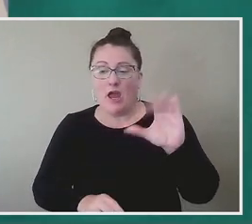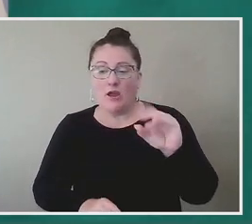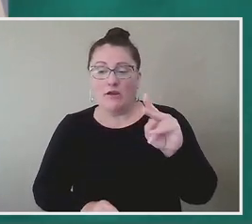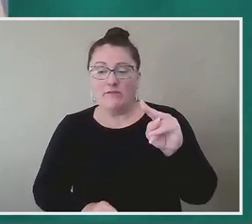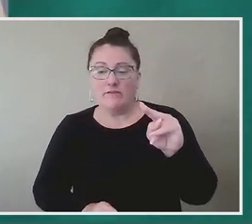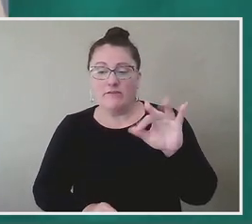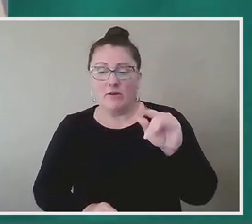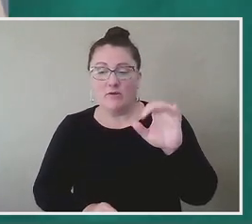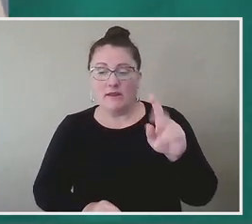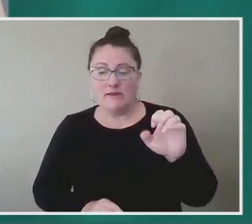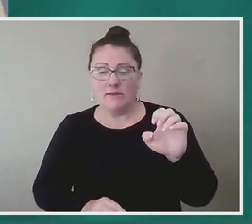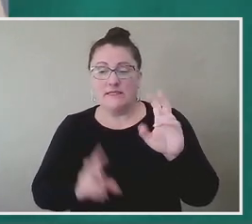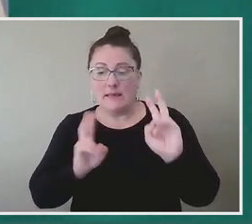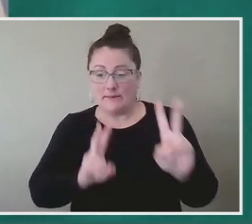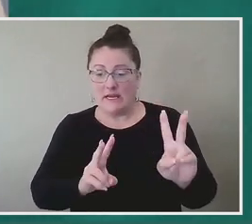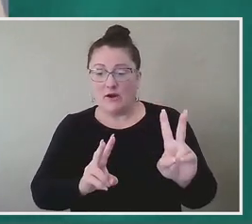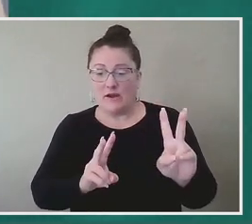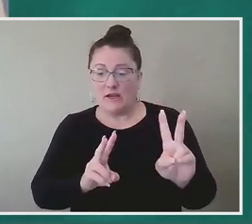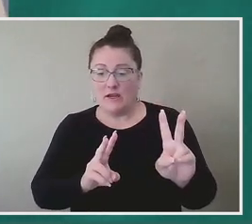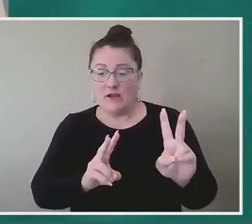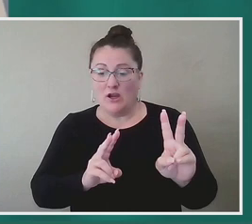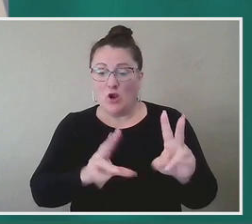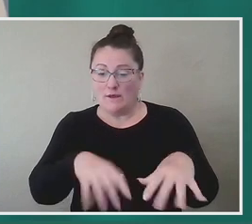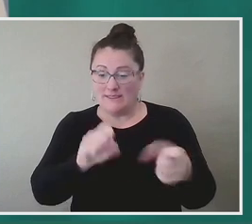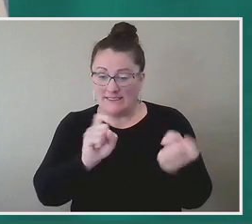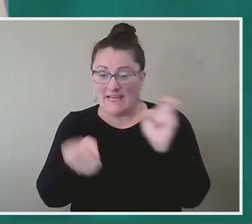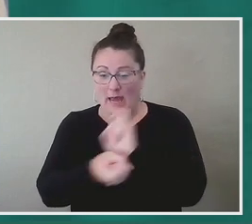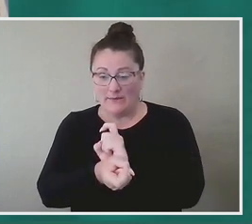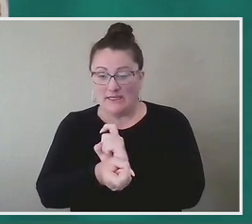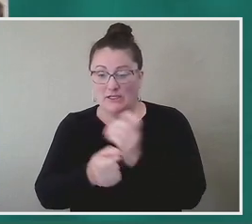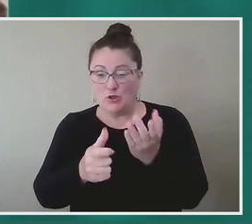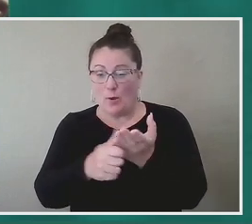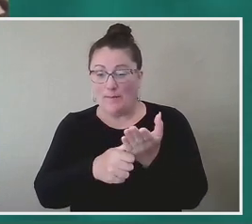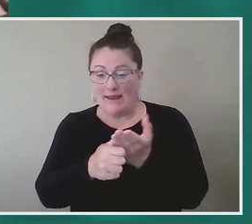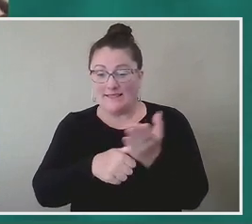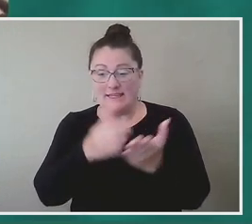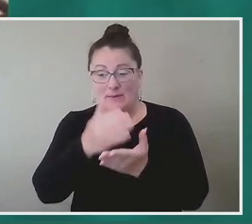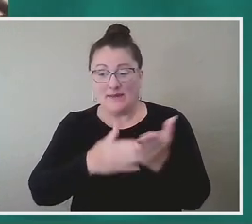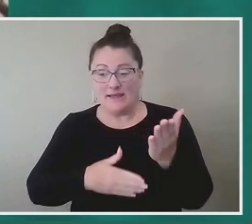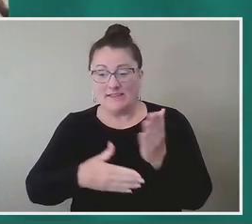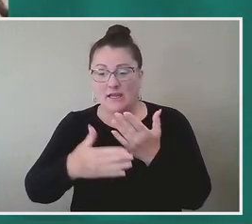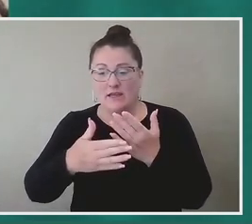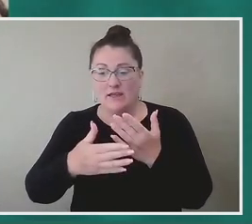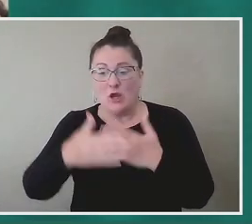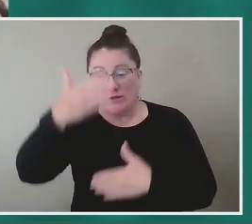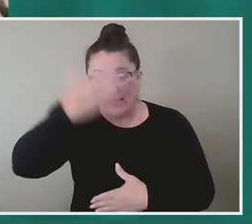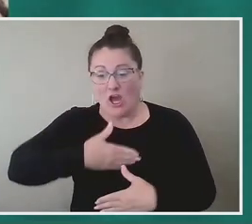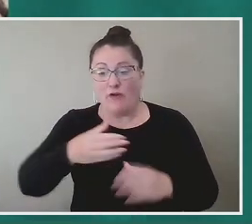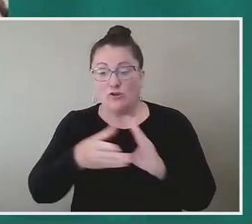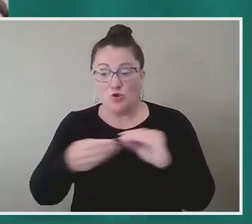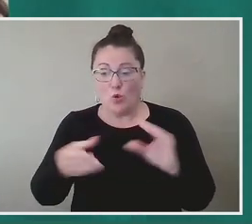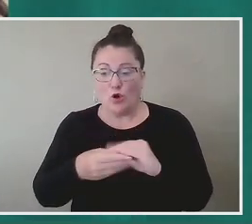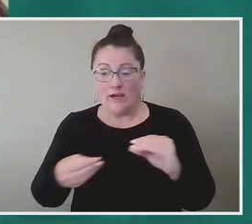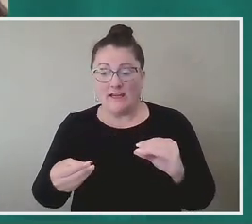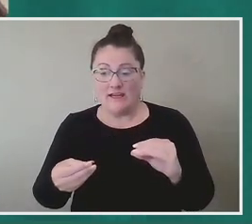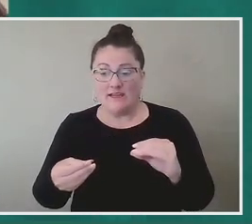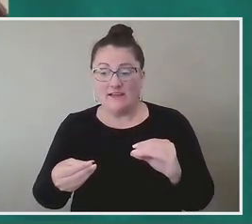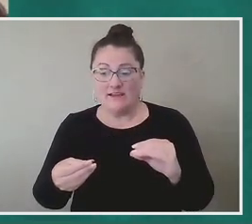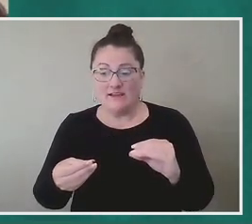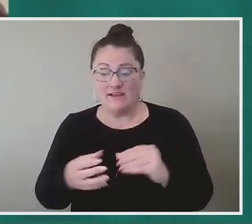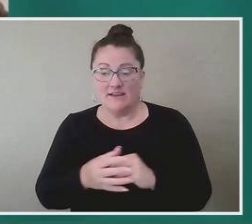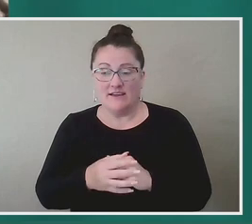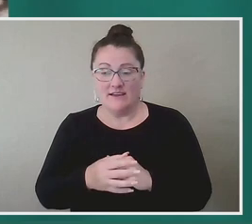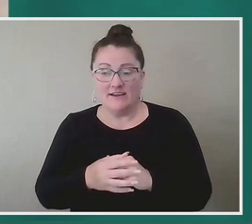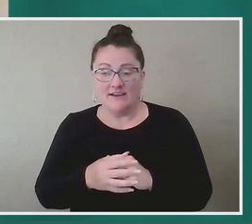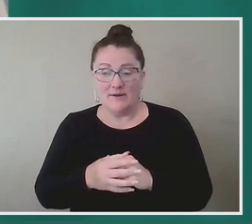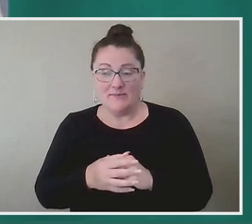into a magazine piece. Um, that was the cover story of, um, um, have it here. It was the, the cover